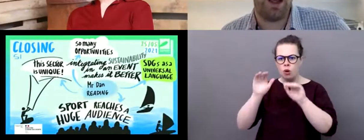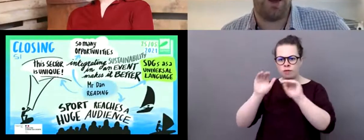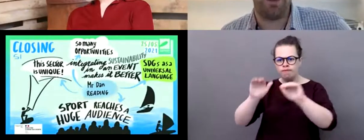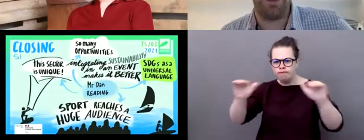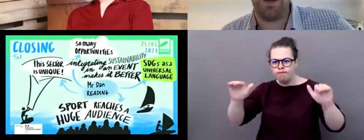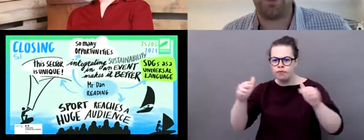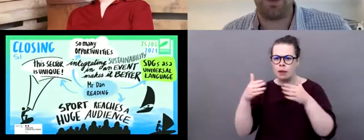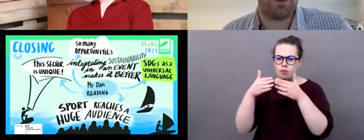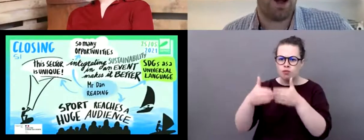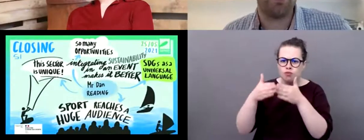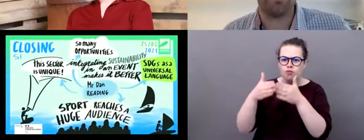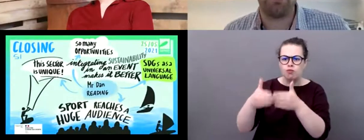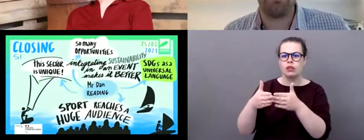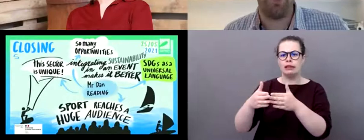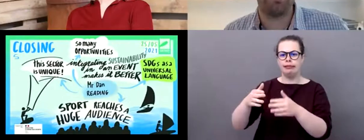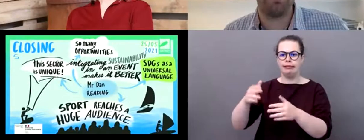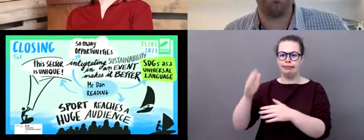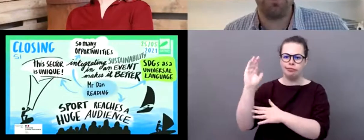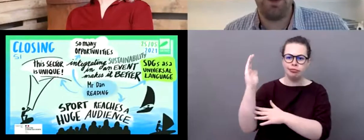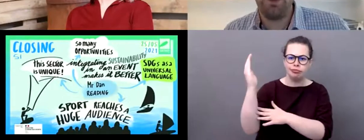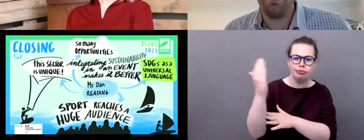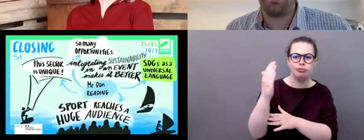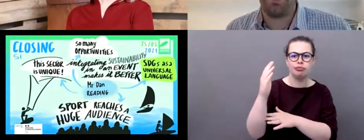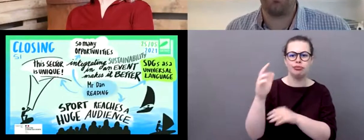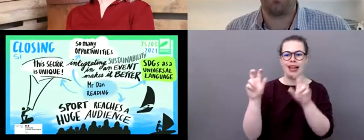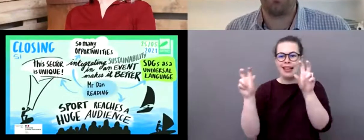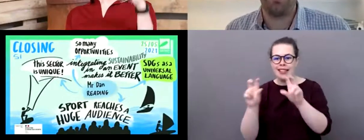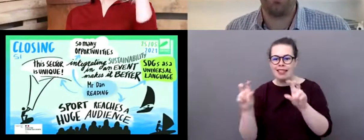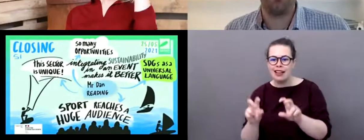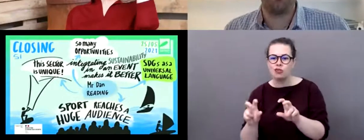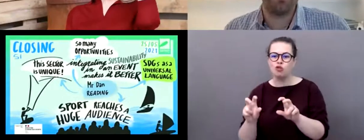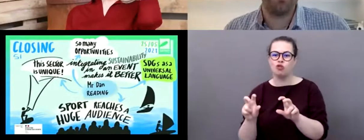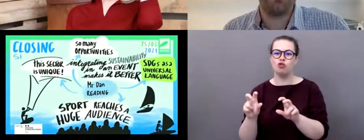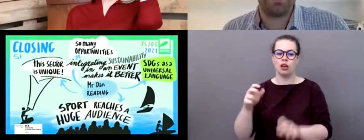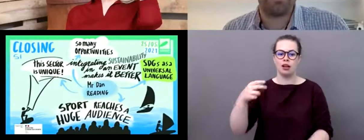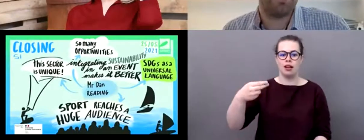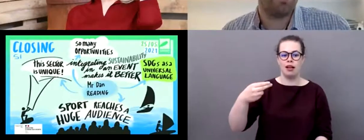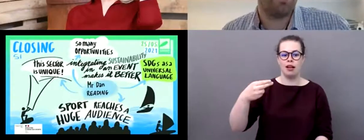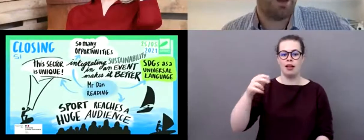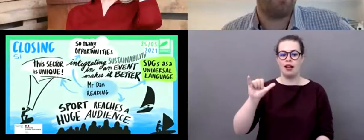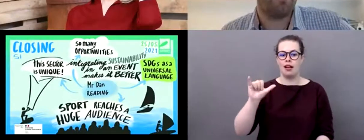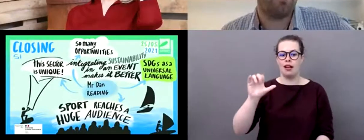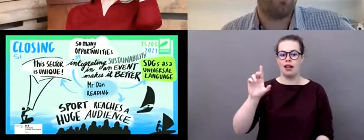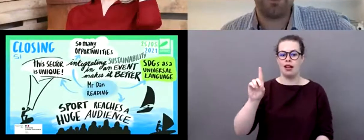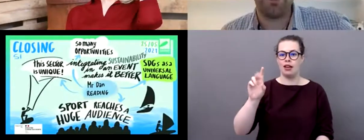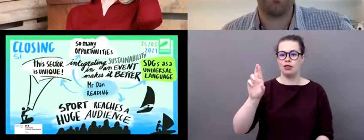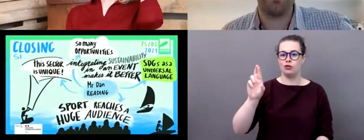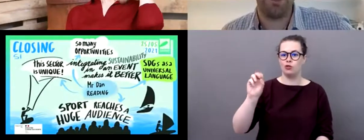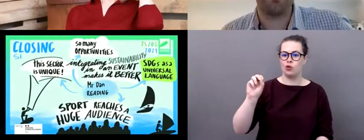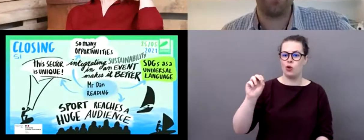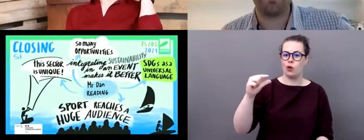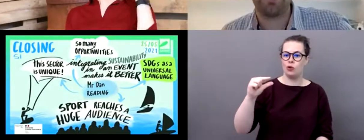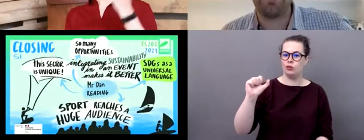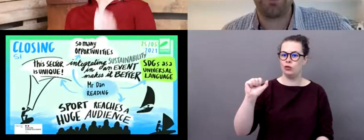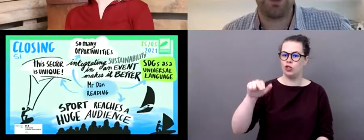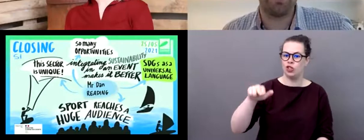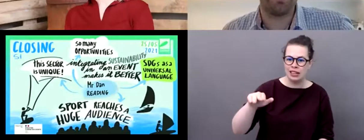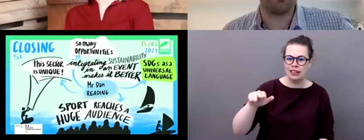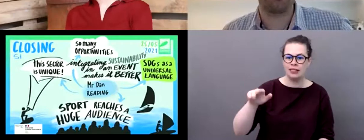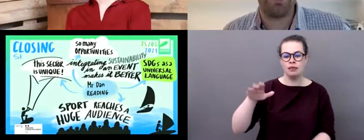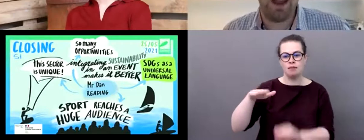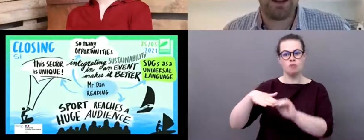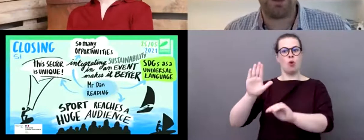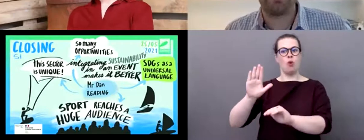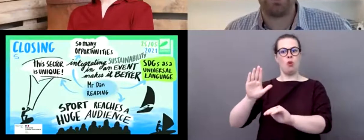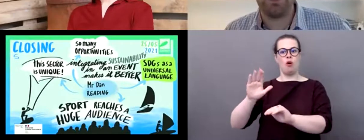um, electric hydrogen propulsion. Now in the marine sector, you have marinas and you have charging infrastructure,